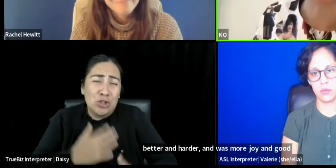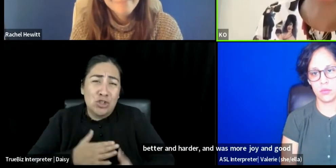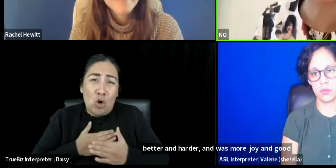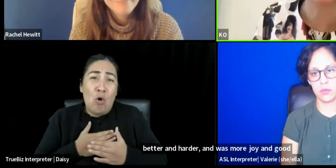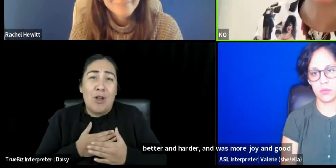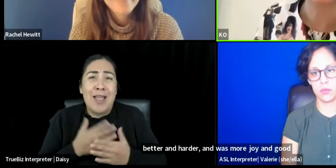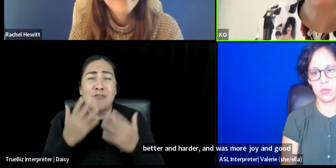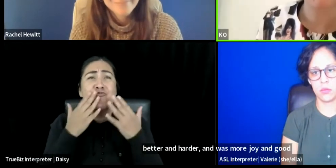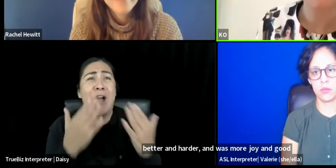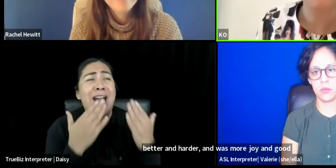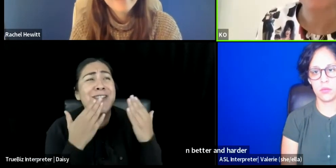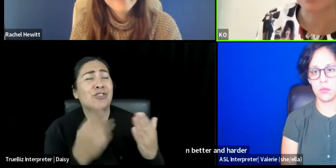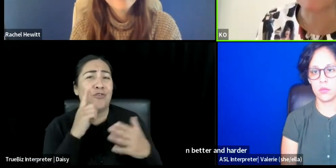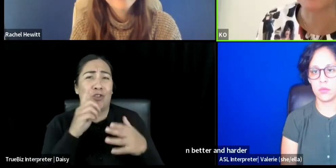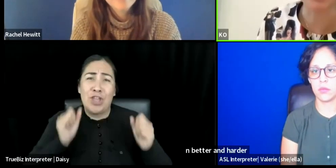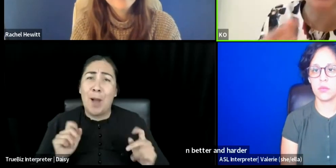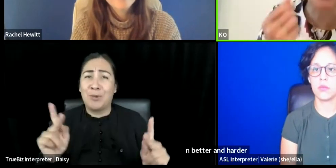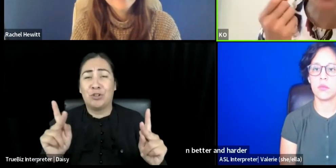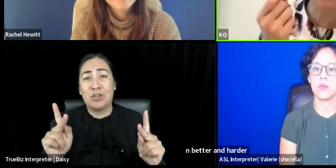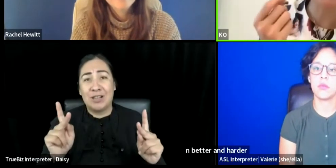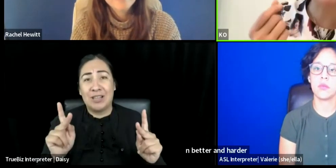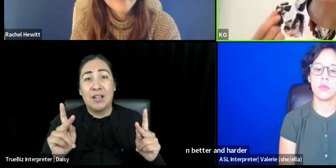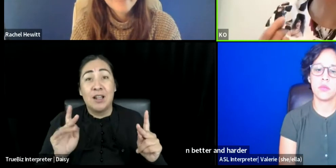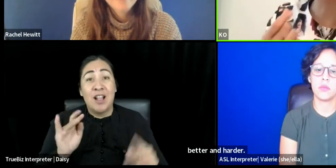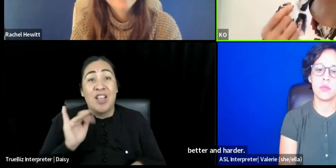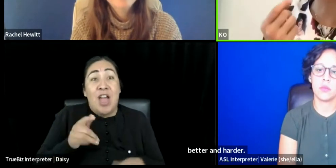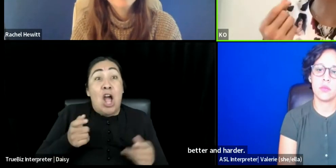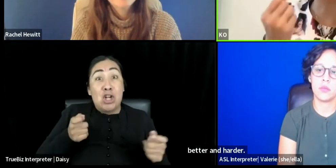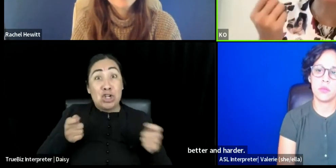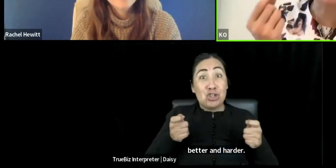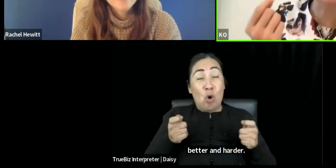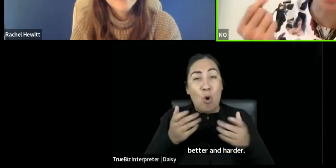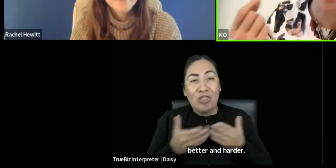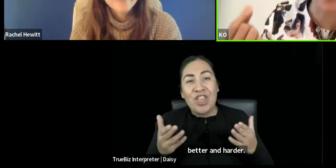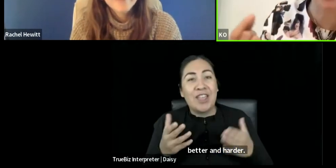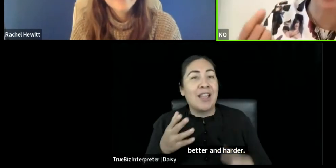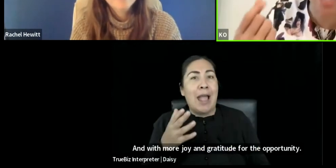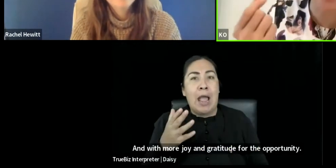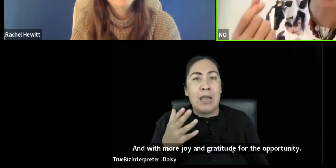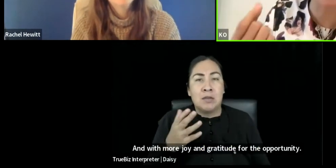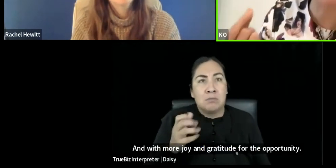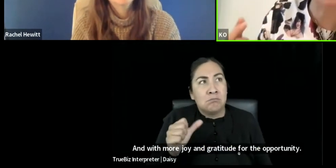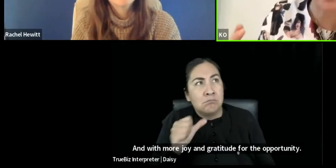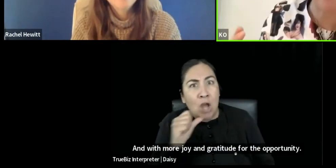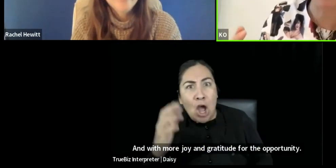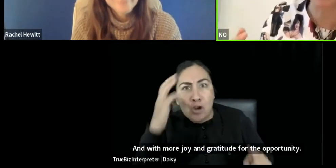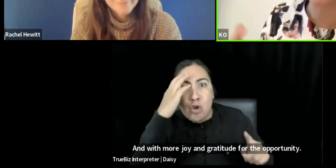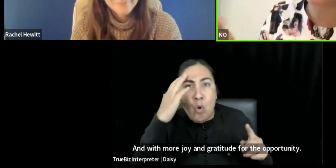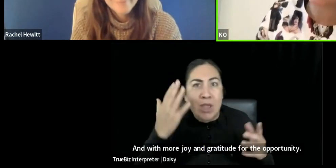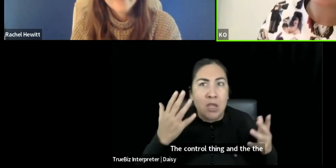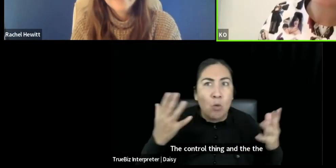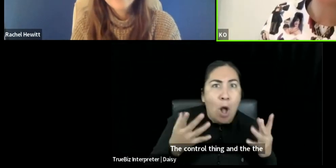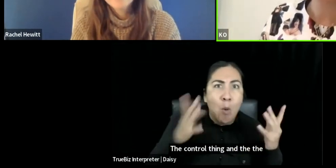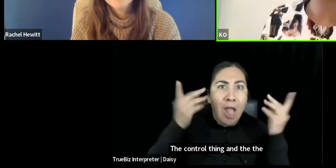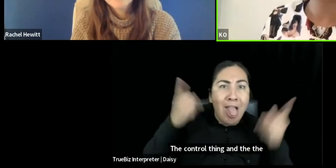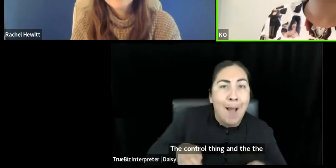opportunity, um, the control thing and the, the unknowing, the not knowing if it can happen.